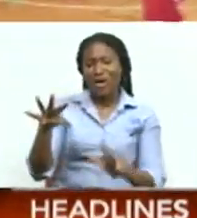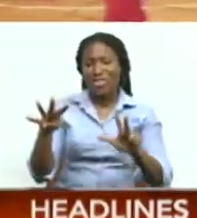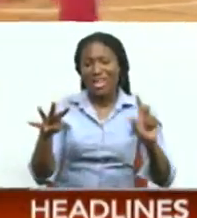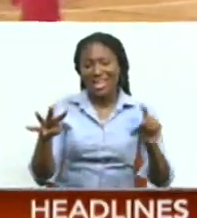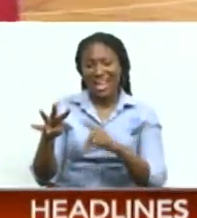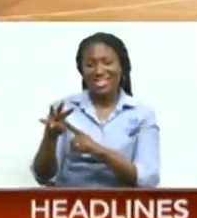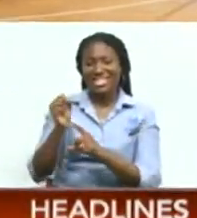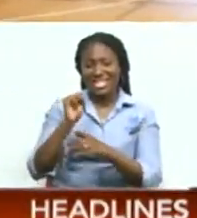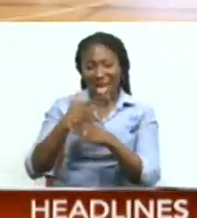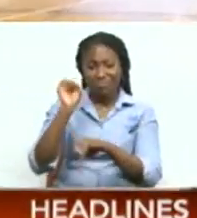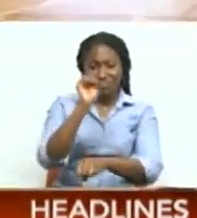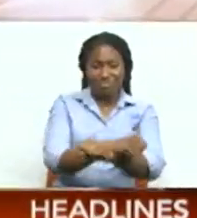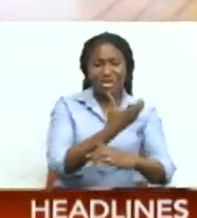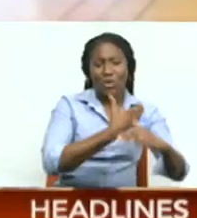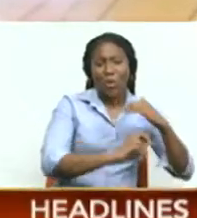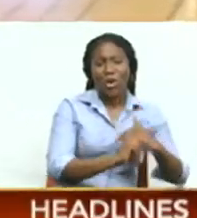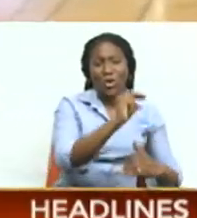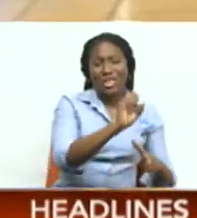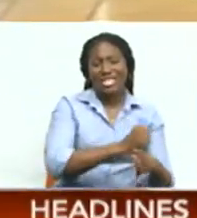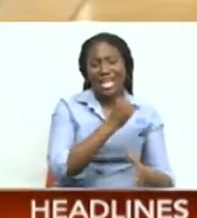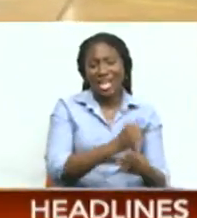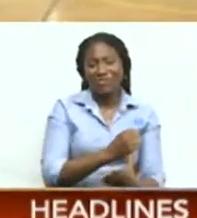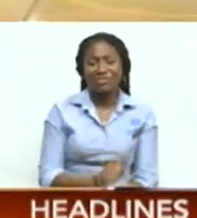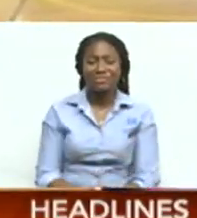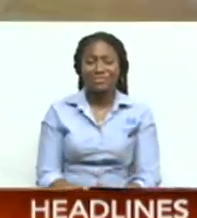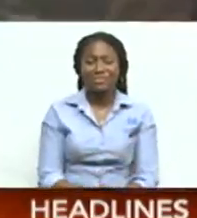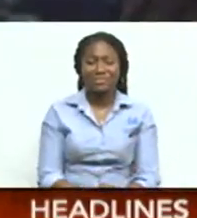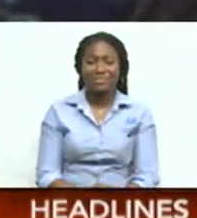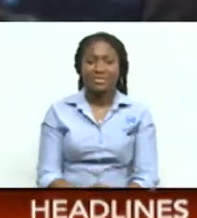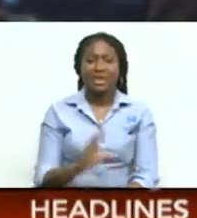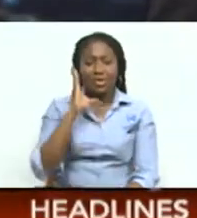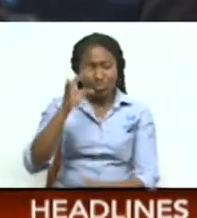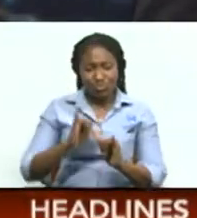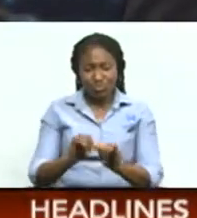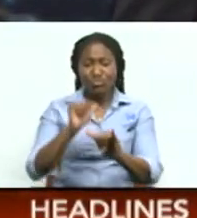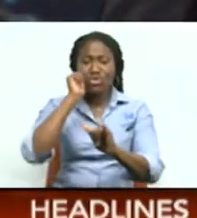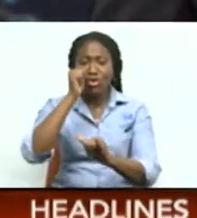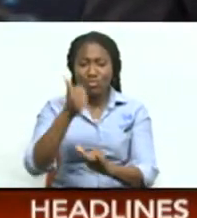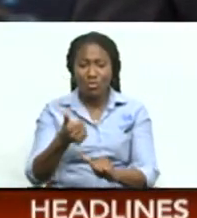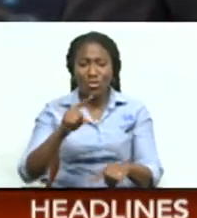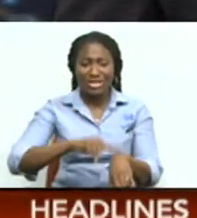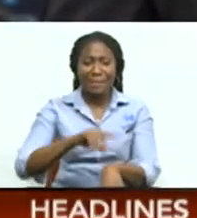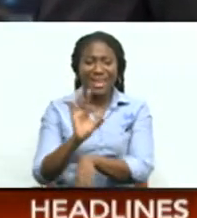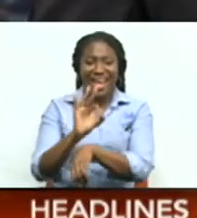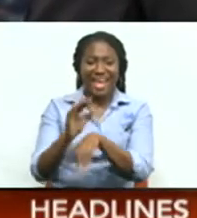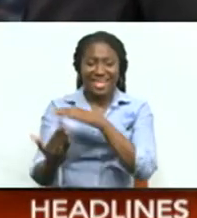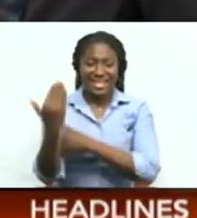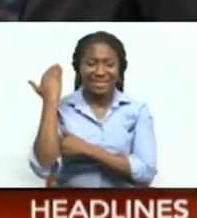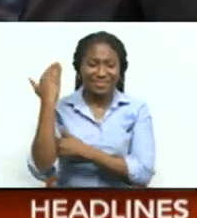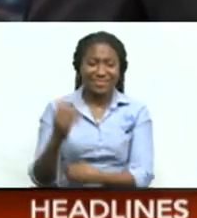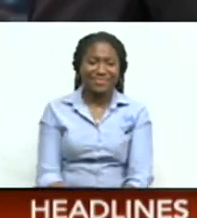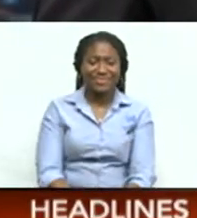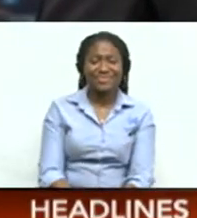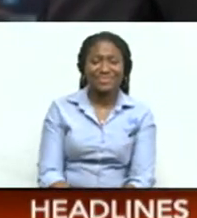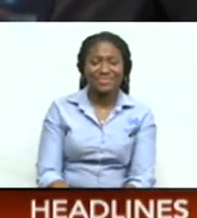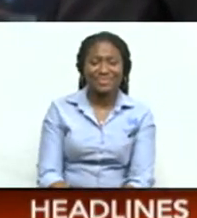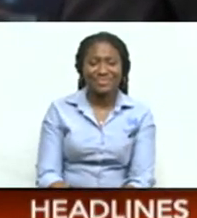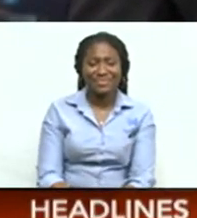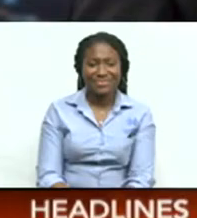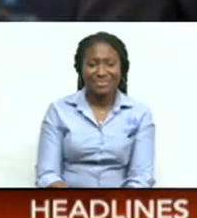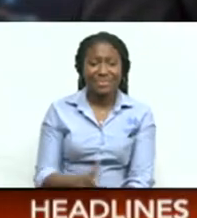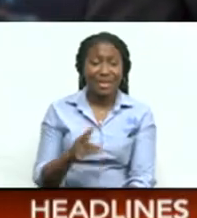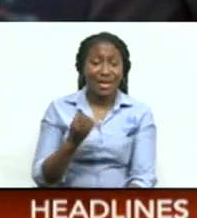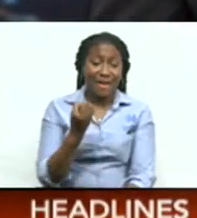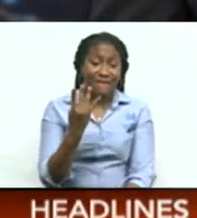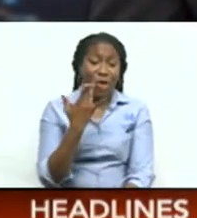over Chagorna's North Secondary Nationals will continue tomorrow from 9 a.m. A few lucky student